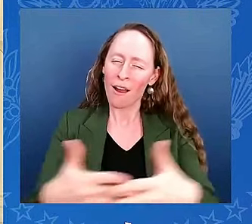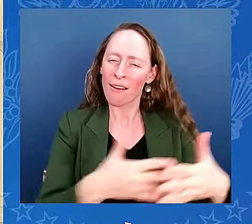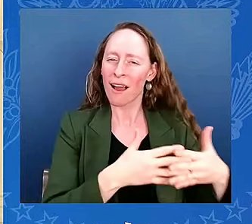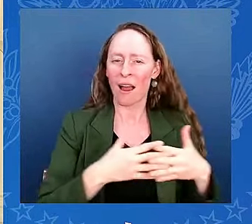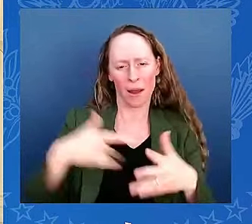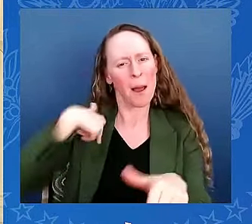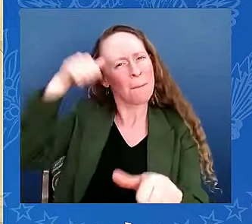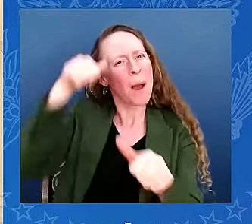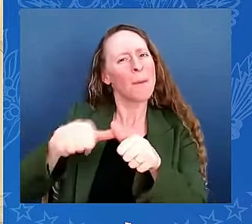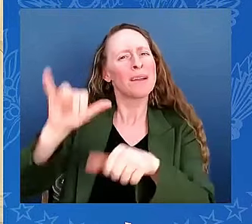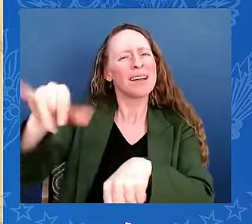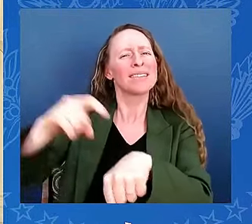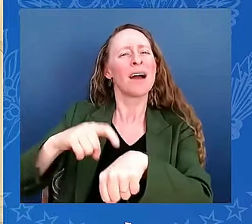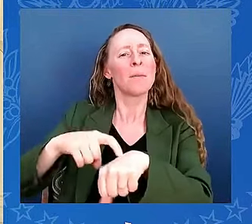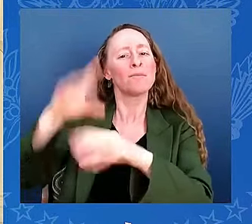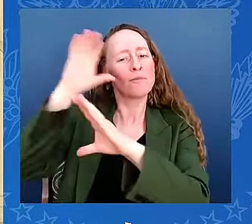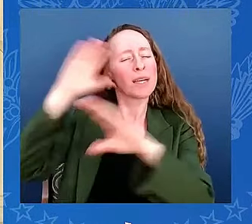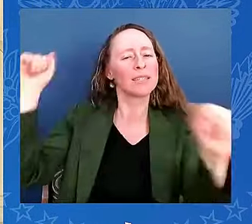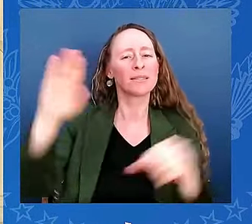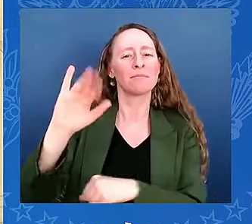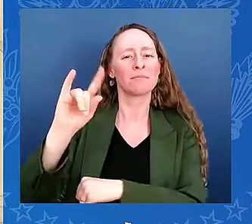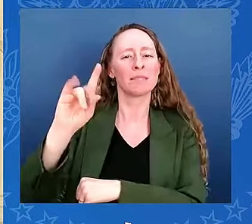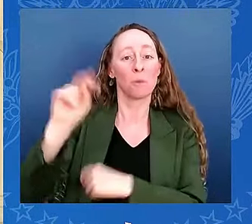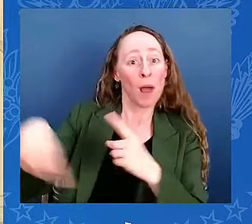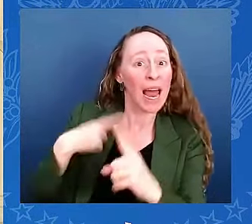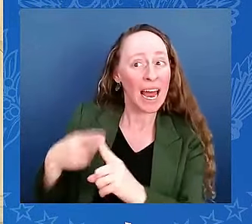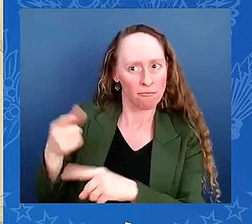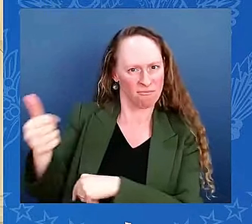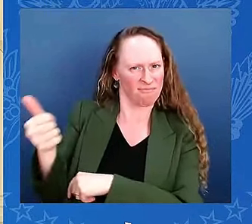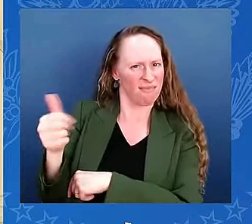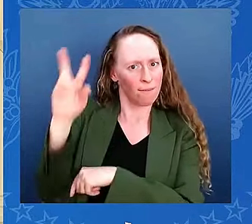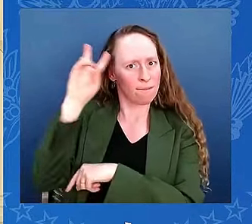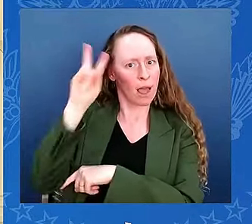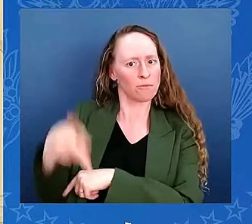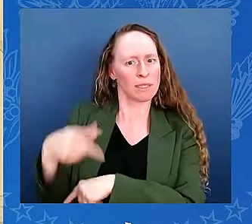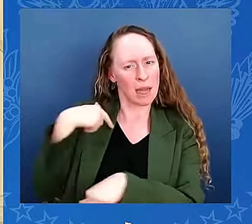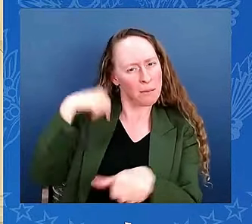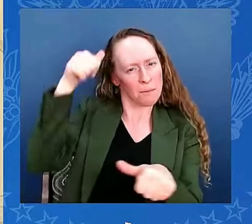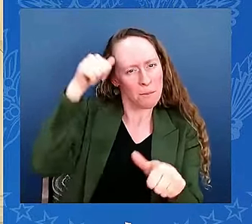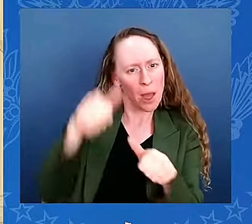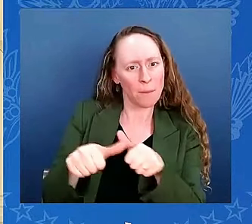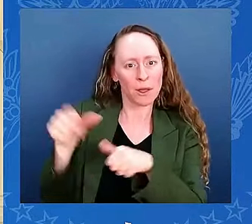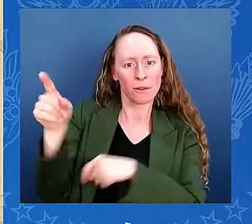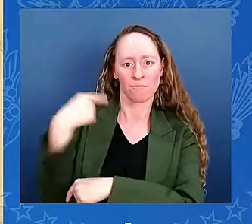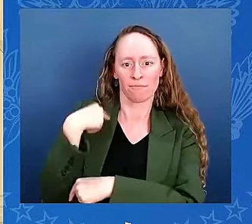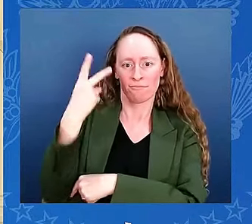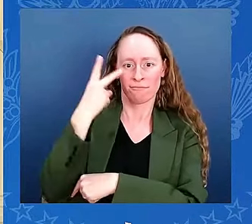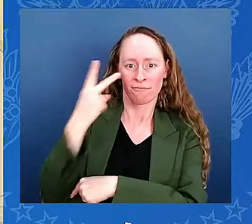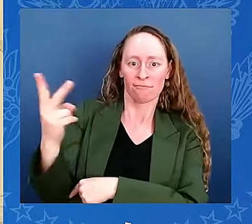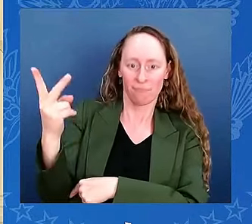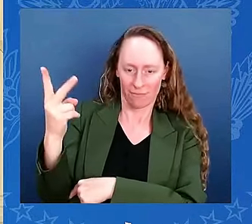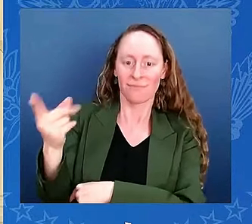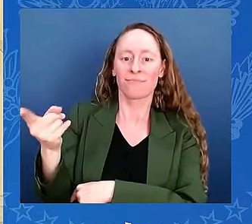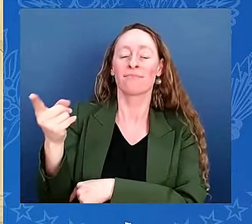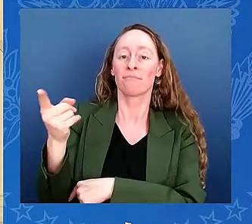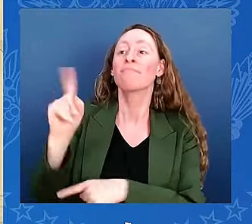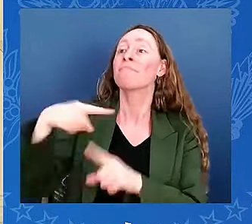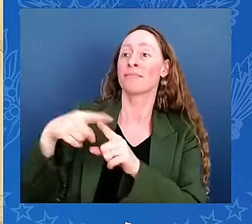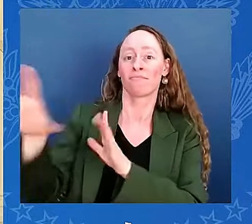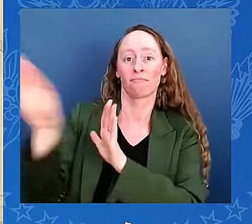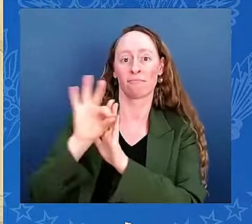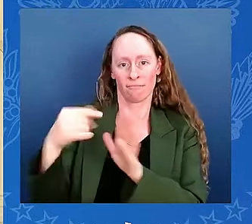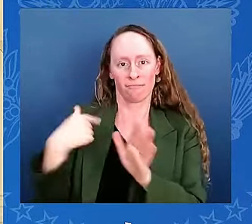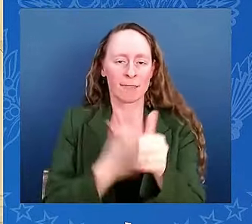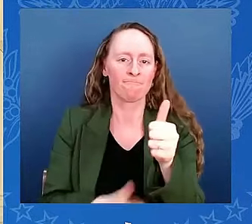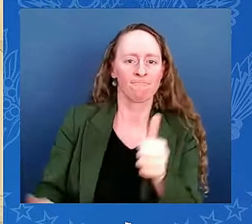It was then that he spoke with my grandmother backstage. He knelt down beside her wheelchair. He held her hand.